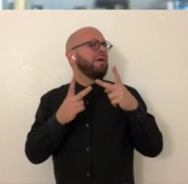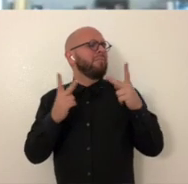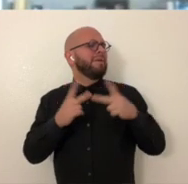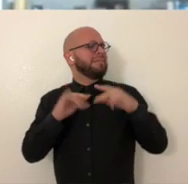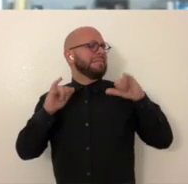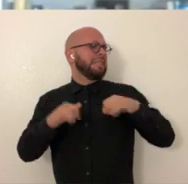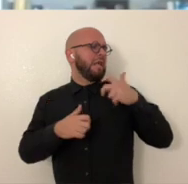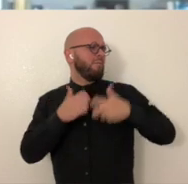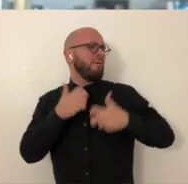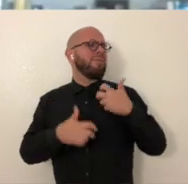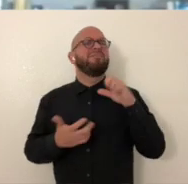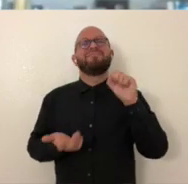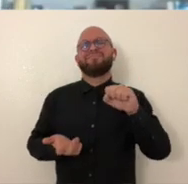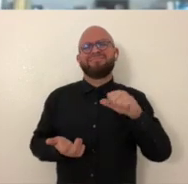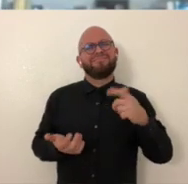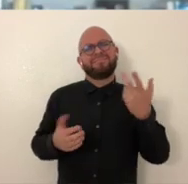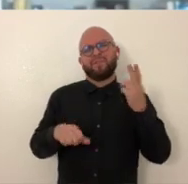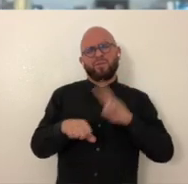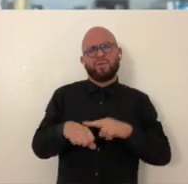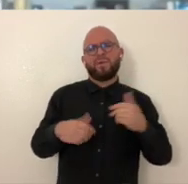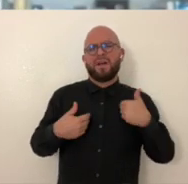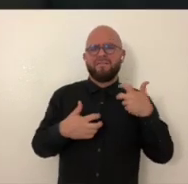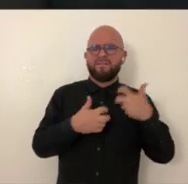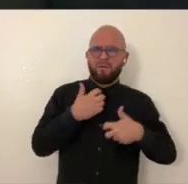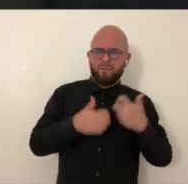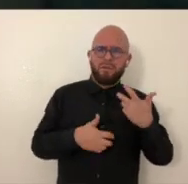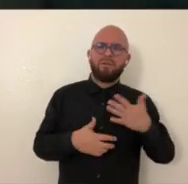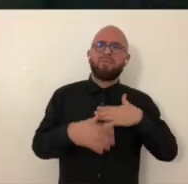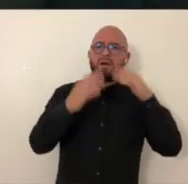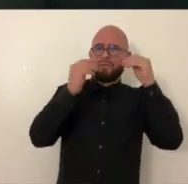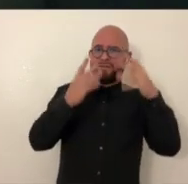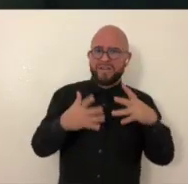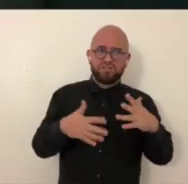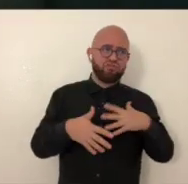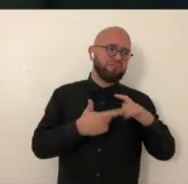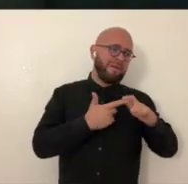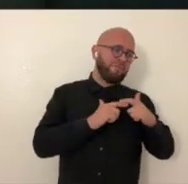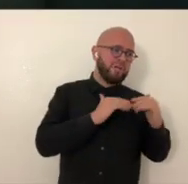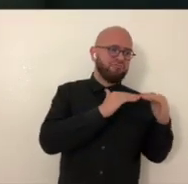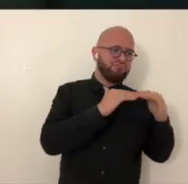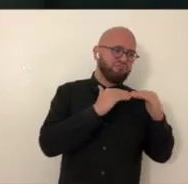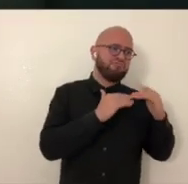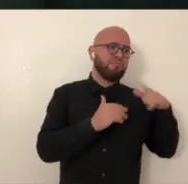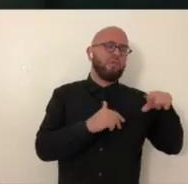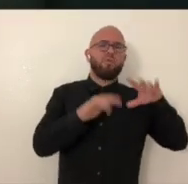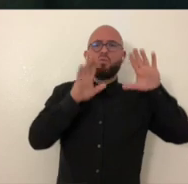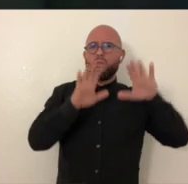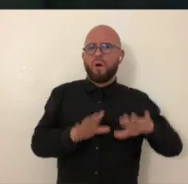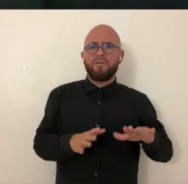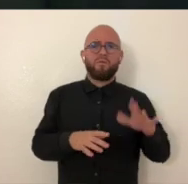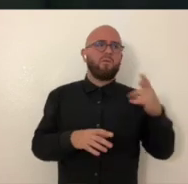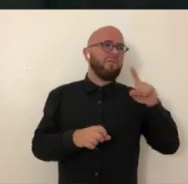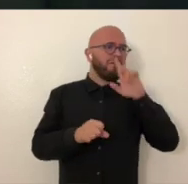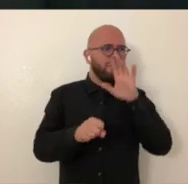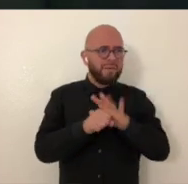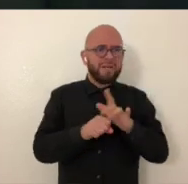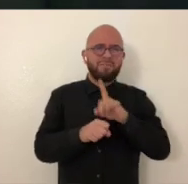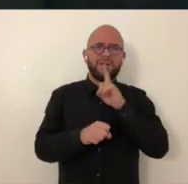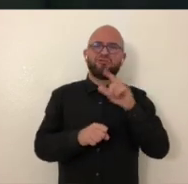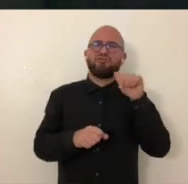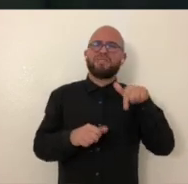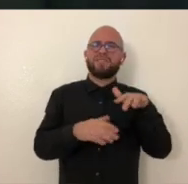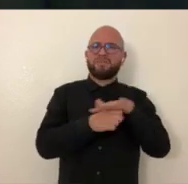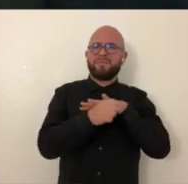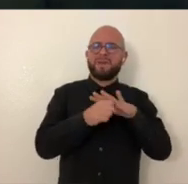no. I mean, so many places have this problem. Yeah, it is for sure a problem. You know, I will say that my professors and my peers, you know, they're all wonderful